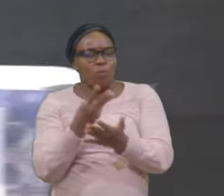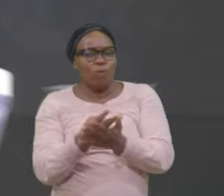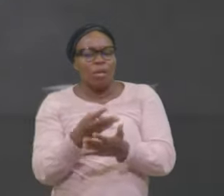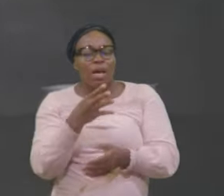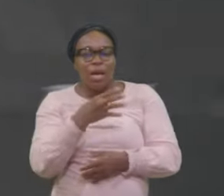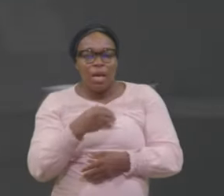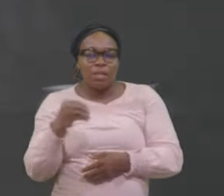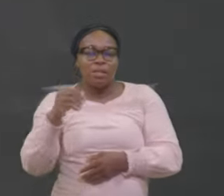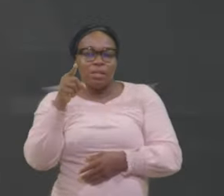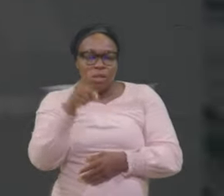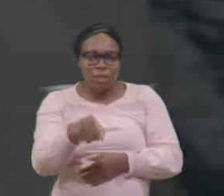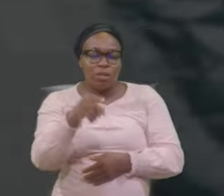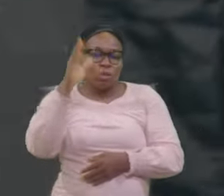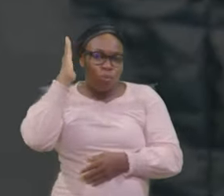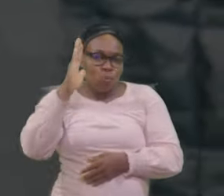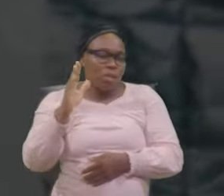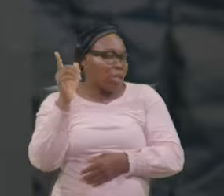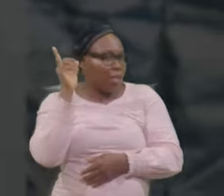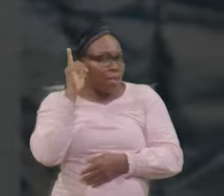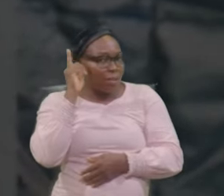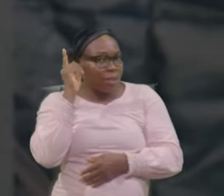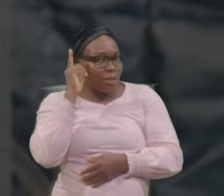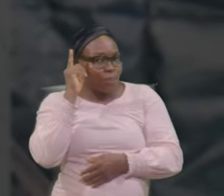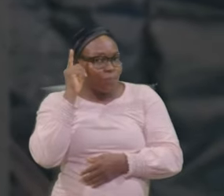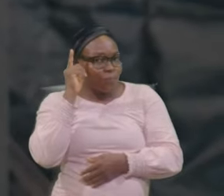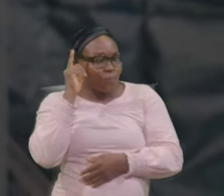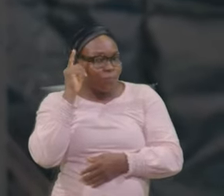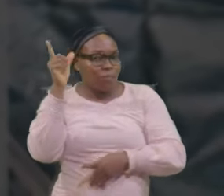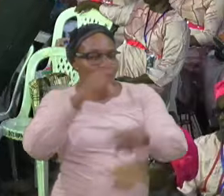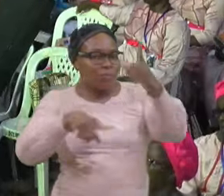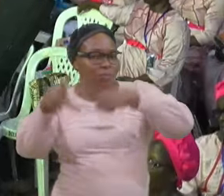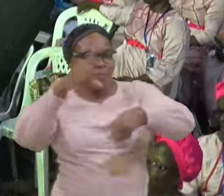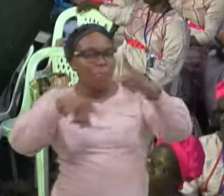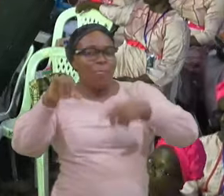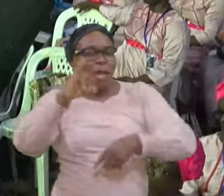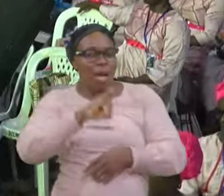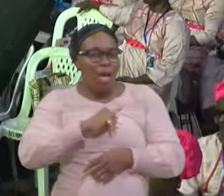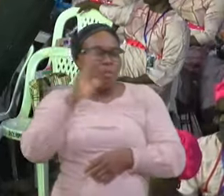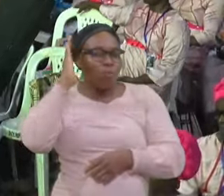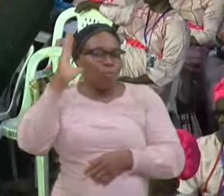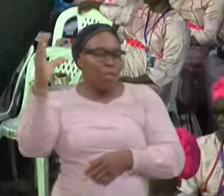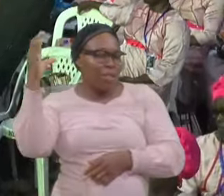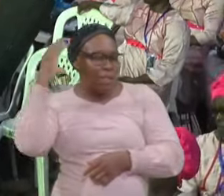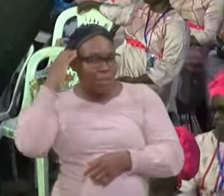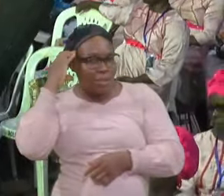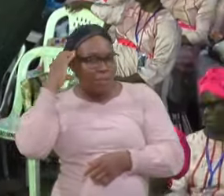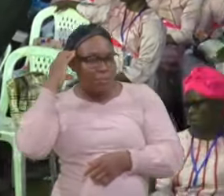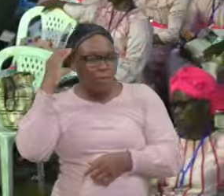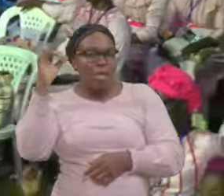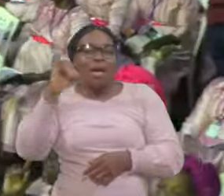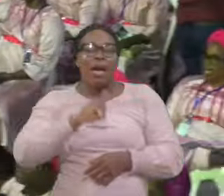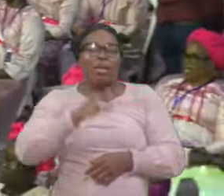Listen Let somebody Help me Shout there I will Listen Say it Well